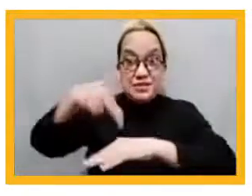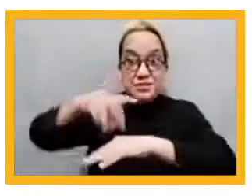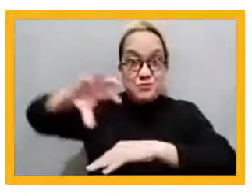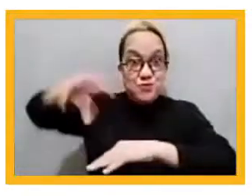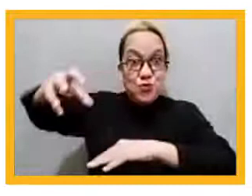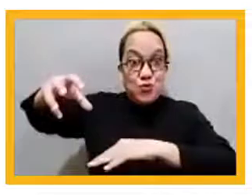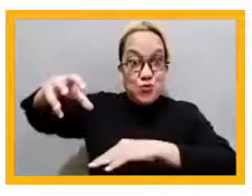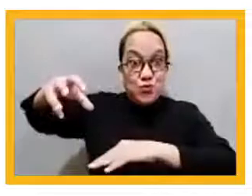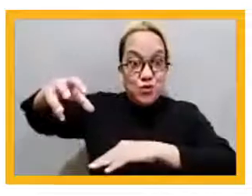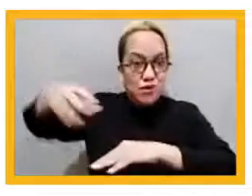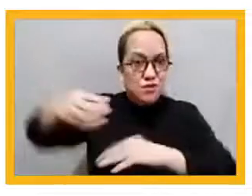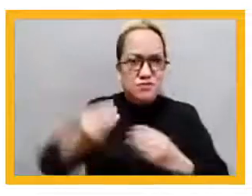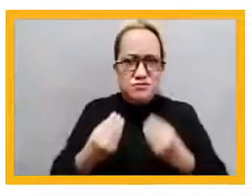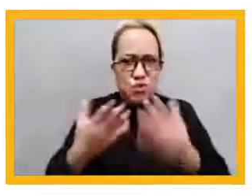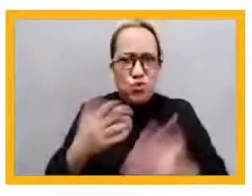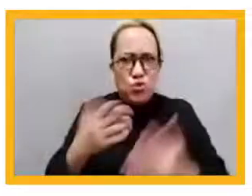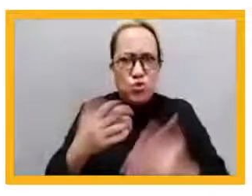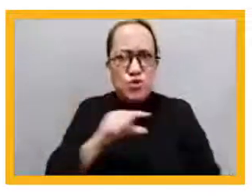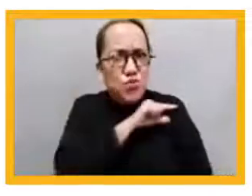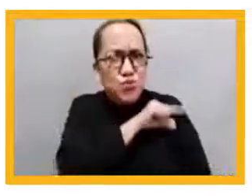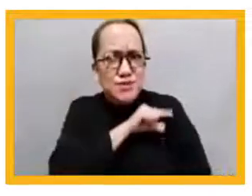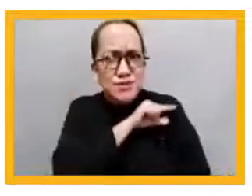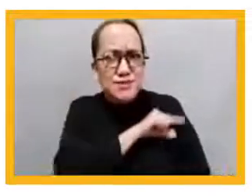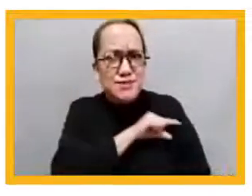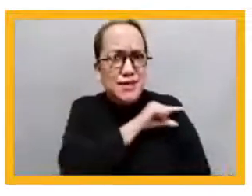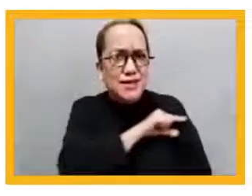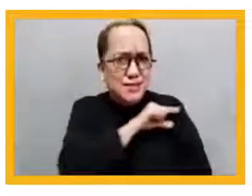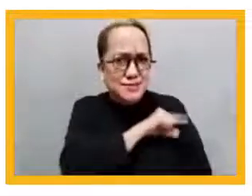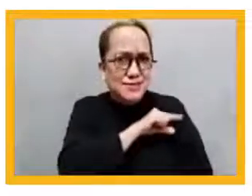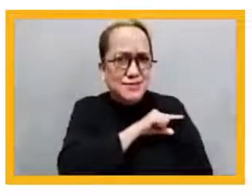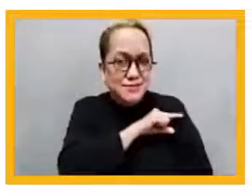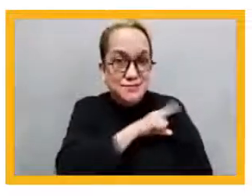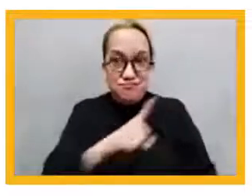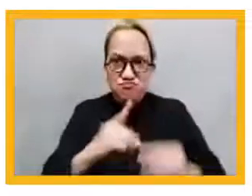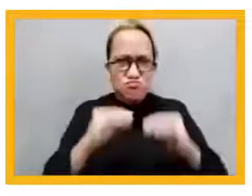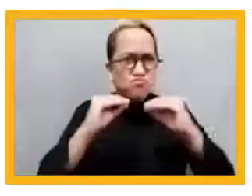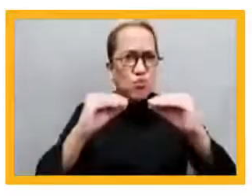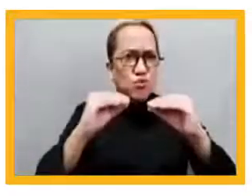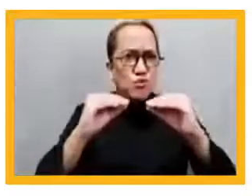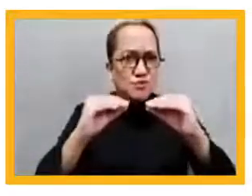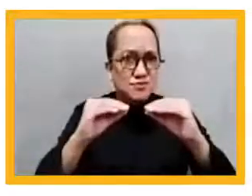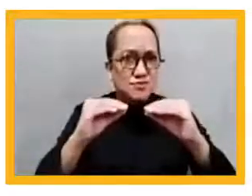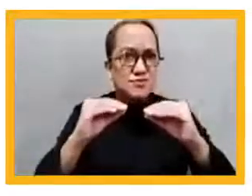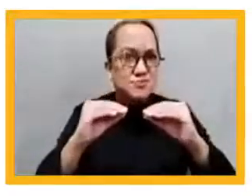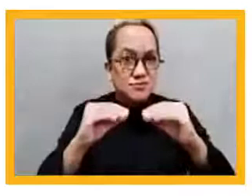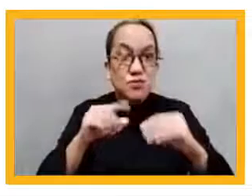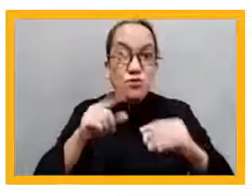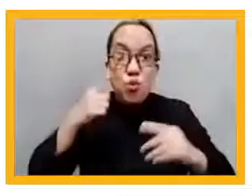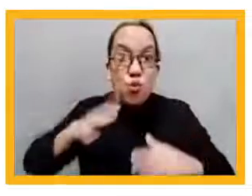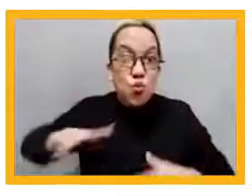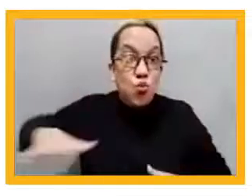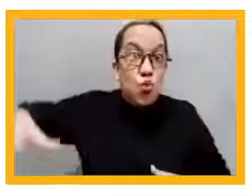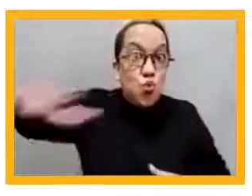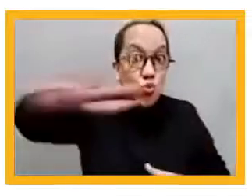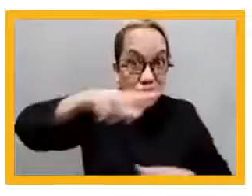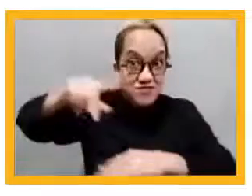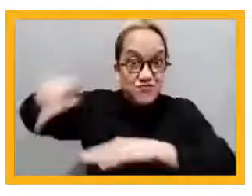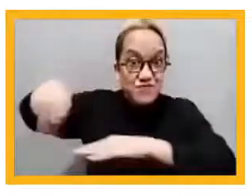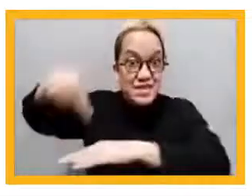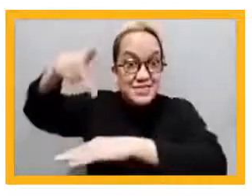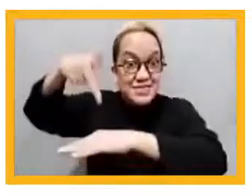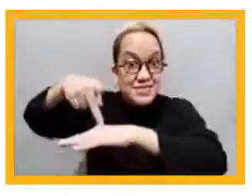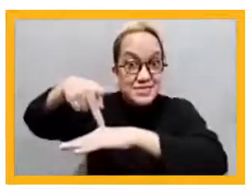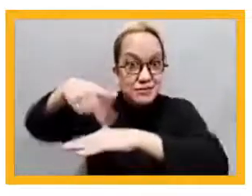system level change. Now, TFP is a nationwide movement that has trained 305 Filipinos and taught close to 90